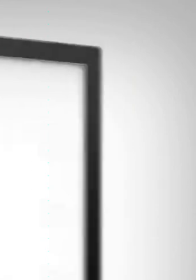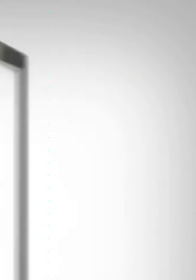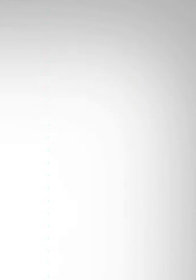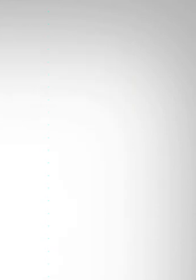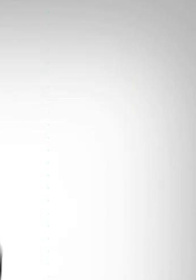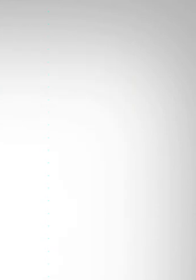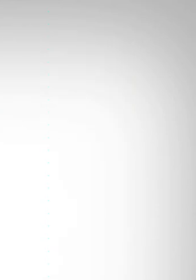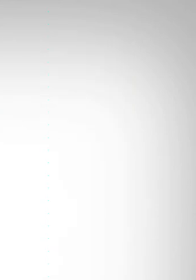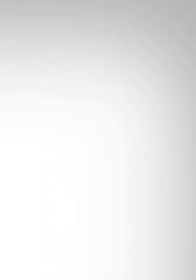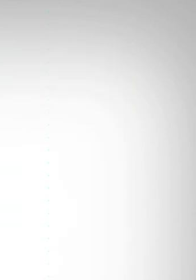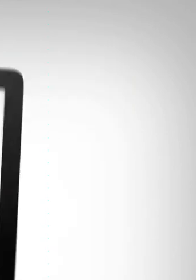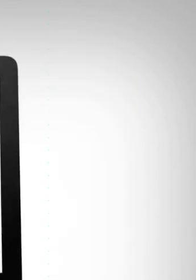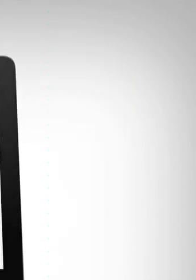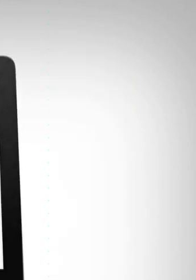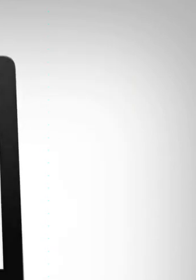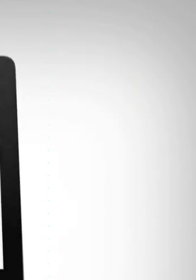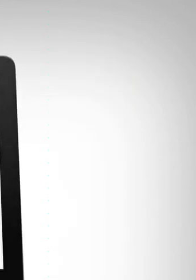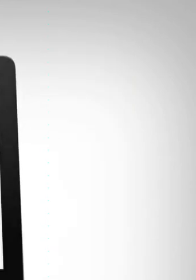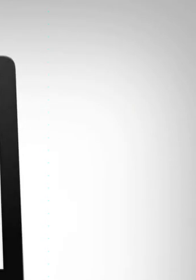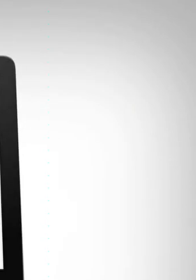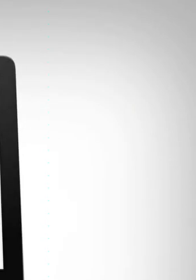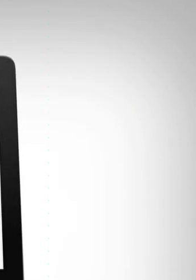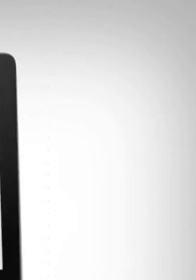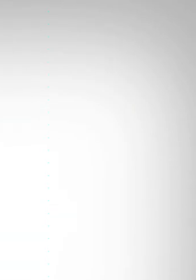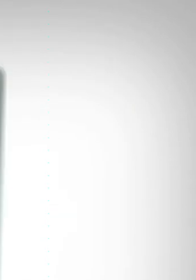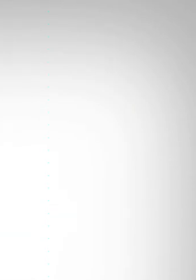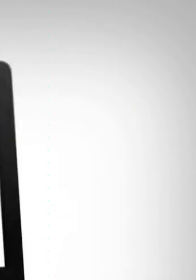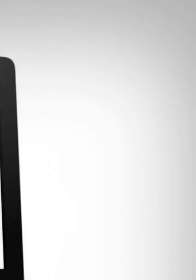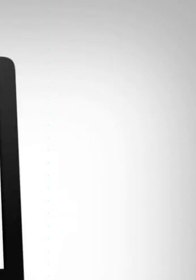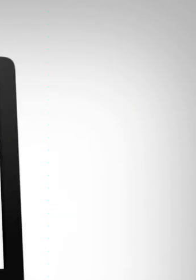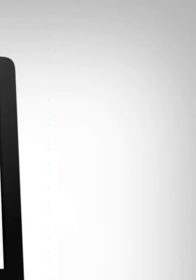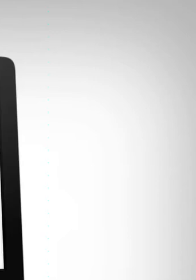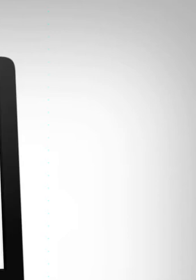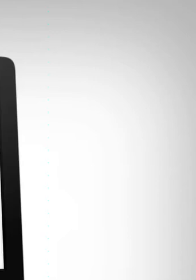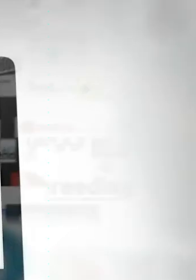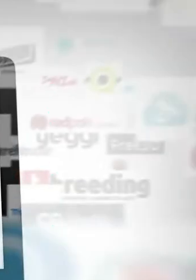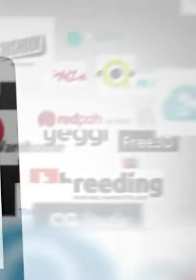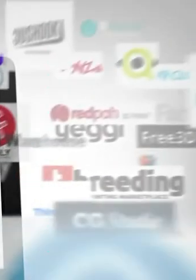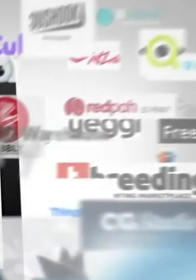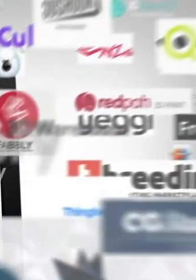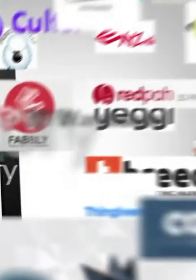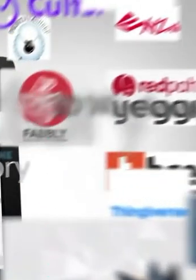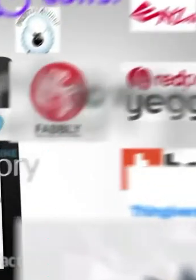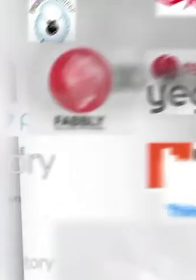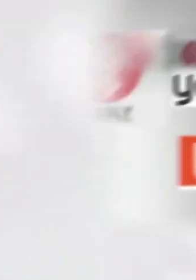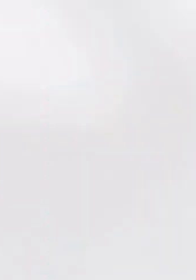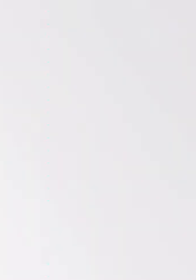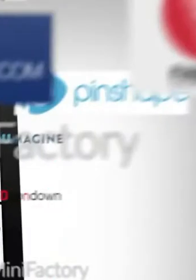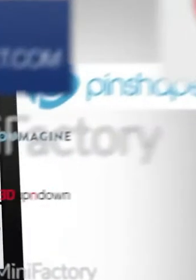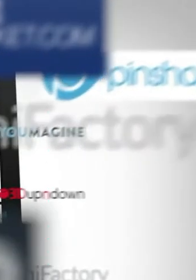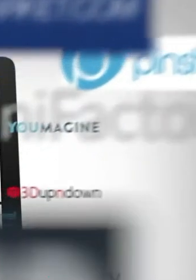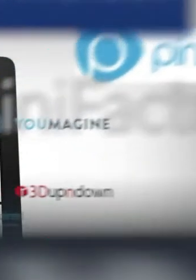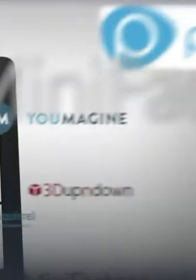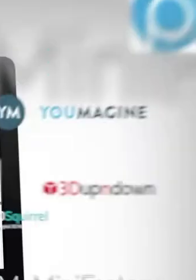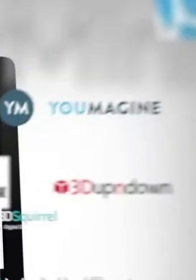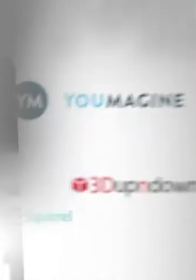print. We need to create a 3D model on the computer. There are hundreds of websites where you can find